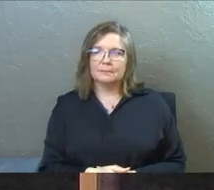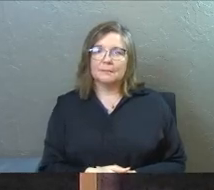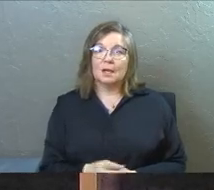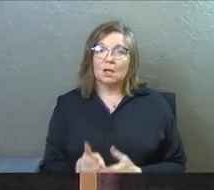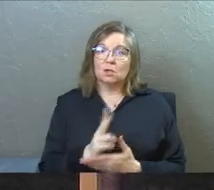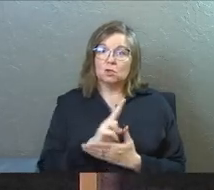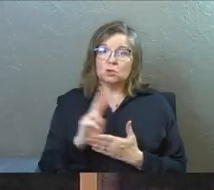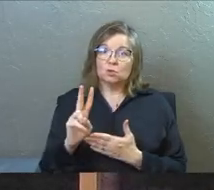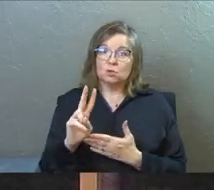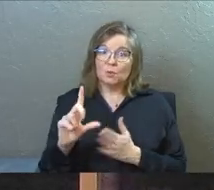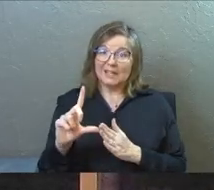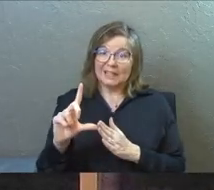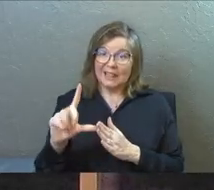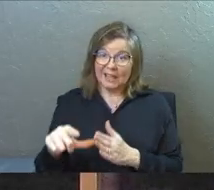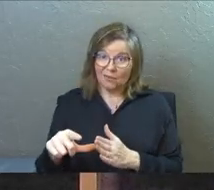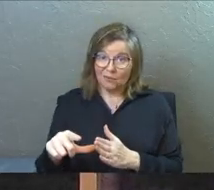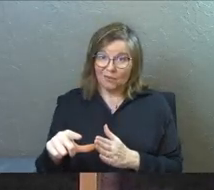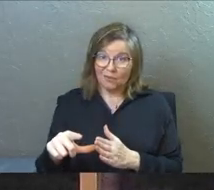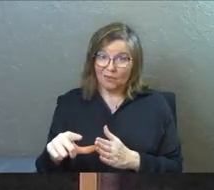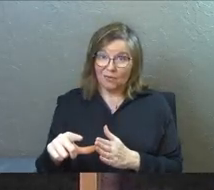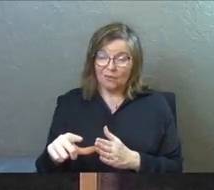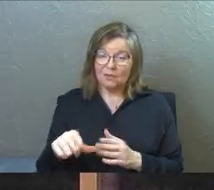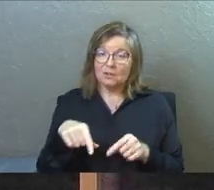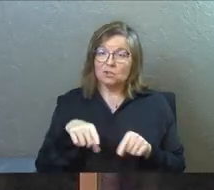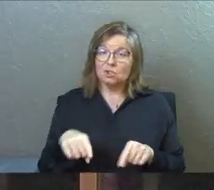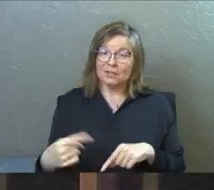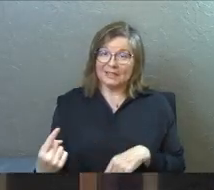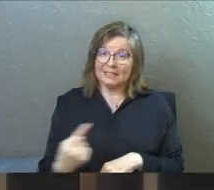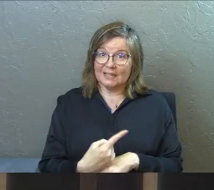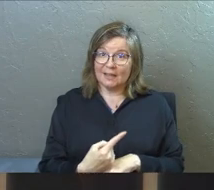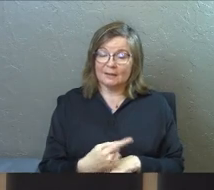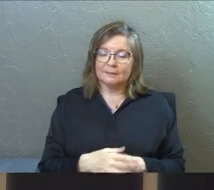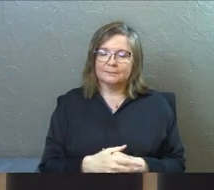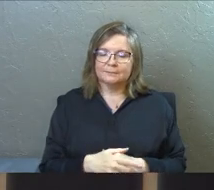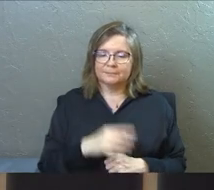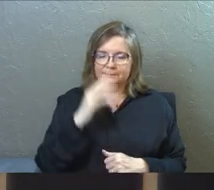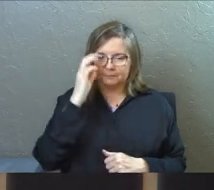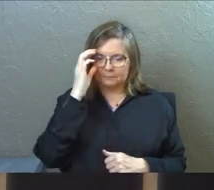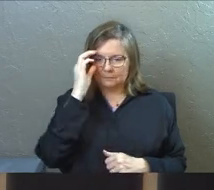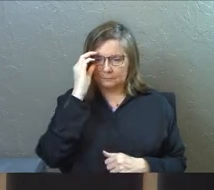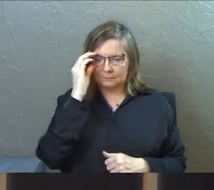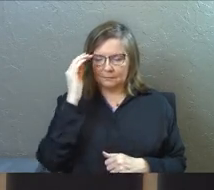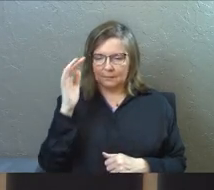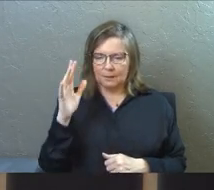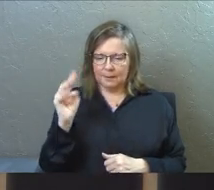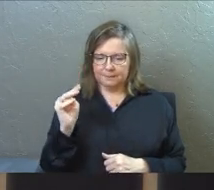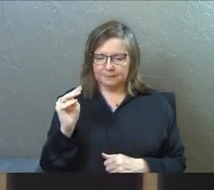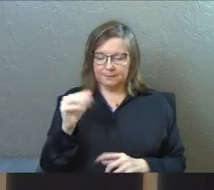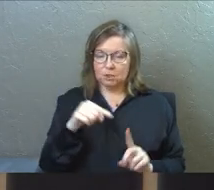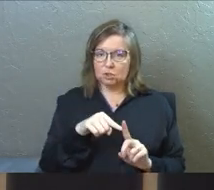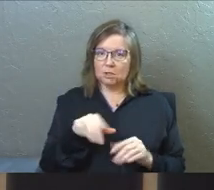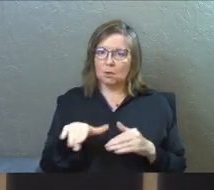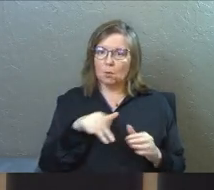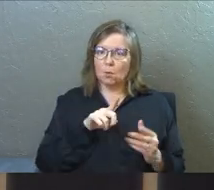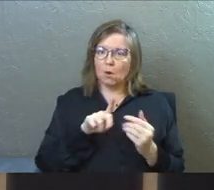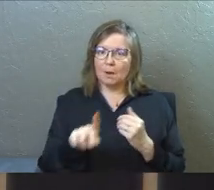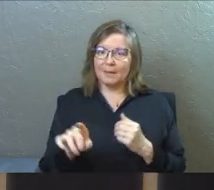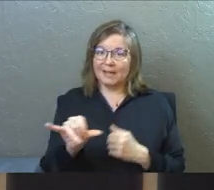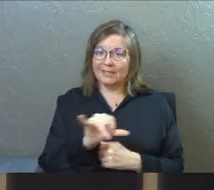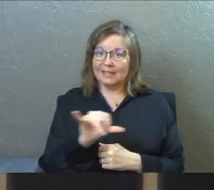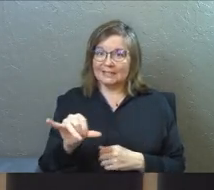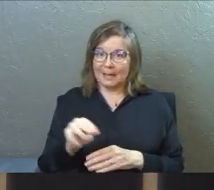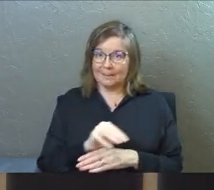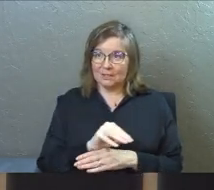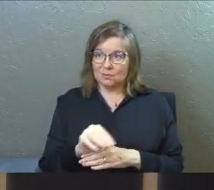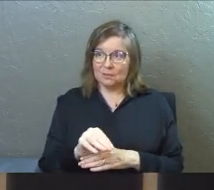And two weeks later, it was during the day, she walked by that same